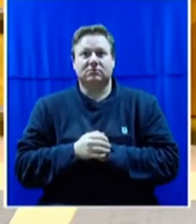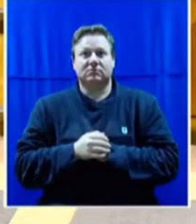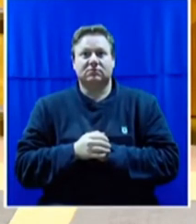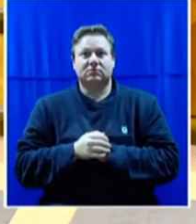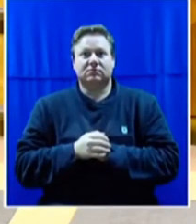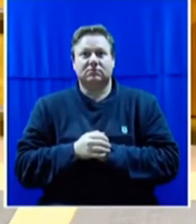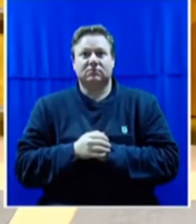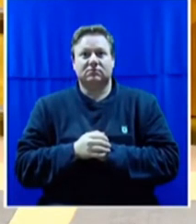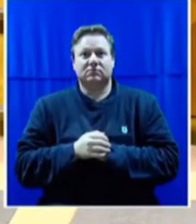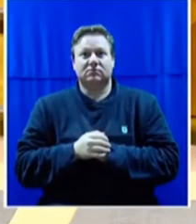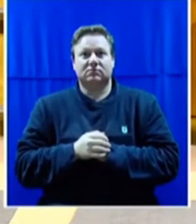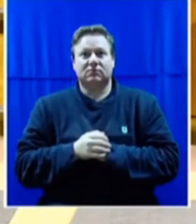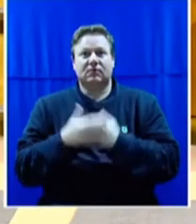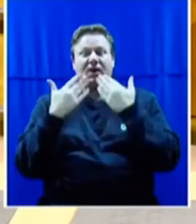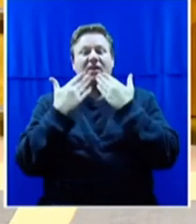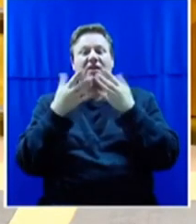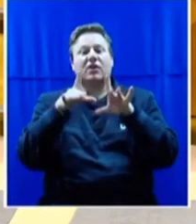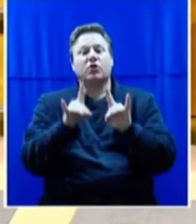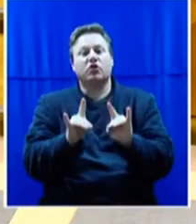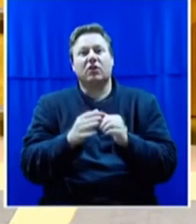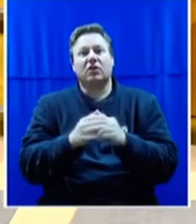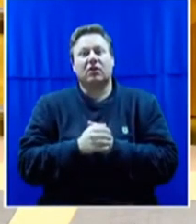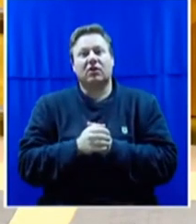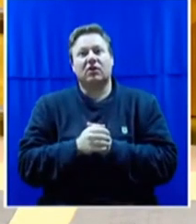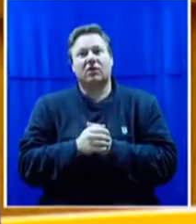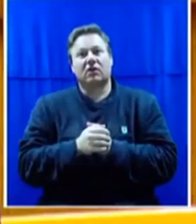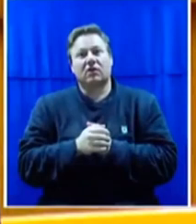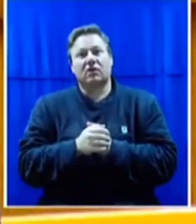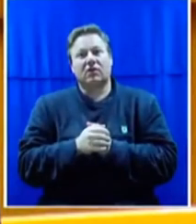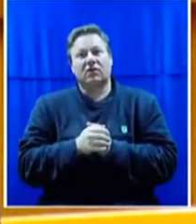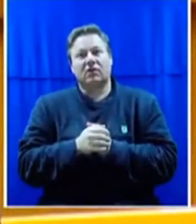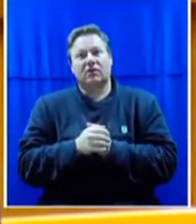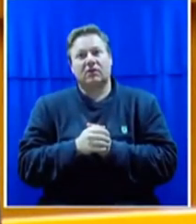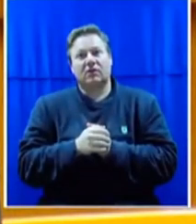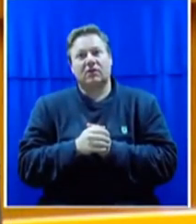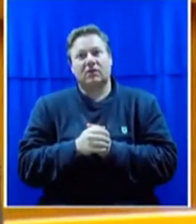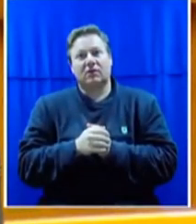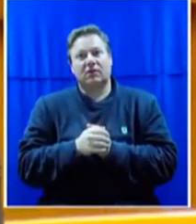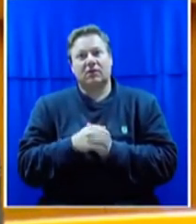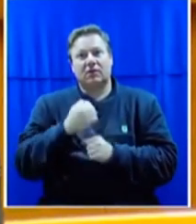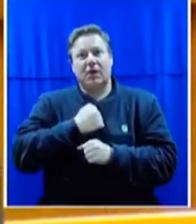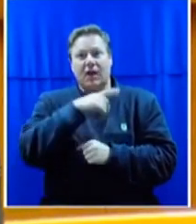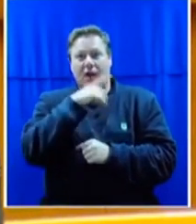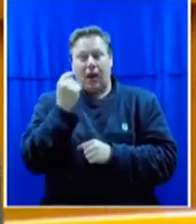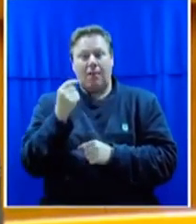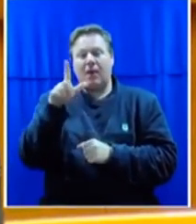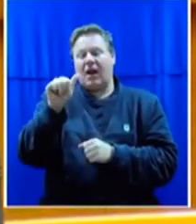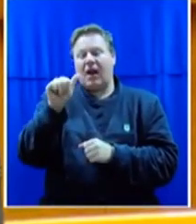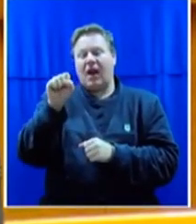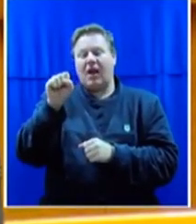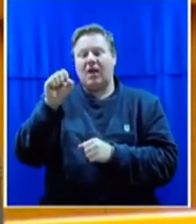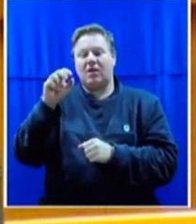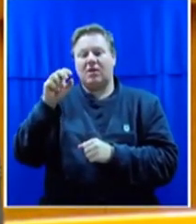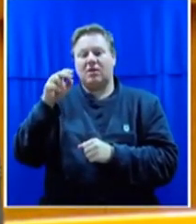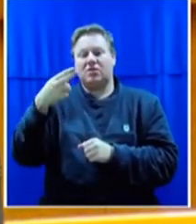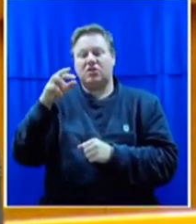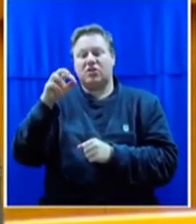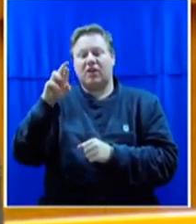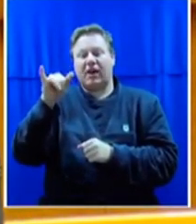Thank you, House Chairperson. My name is Nazli Sharif and I am a feminist.